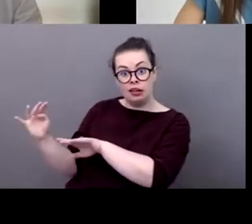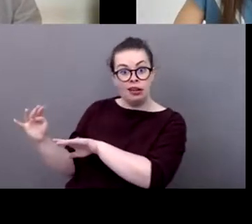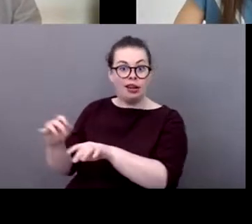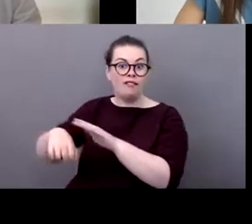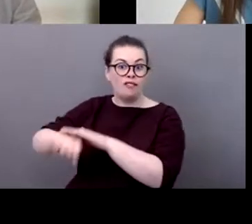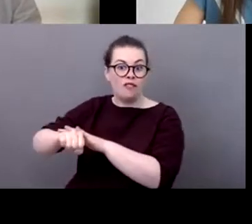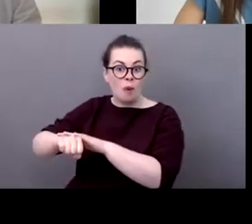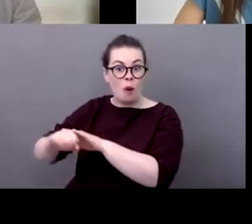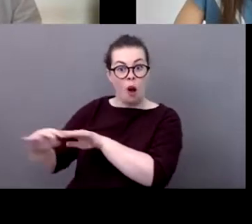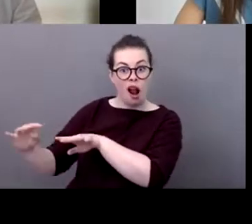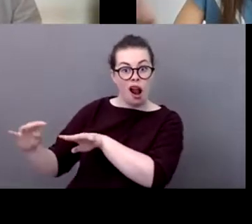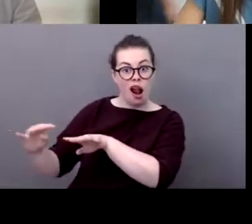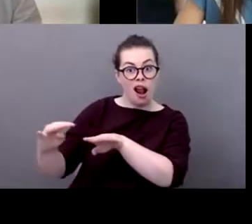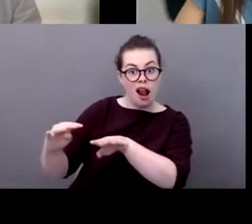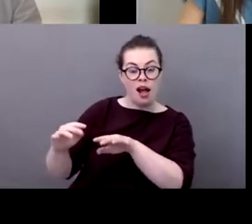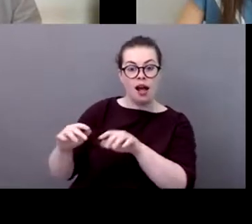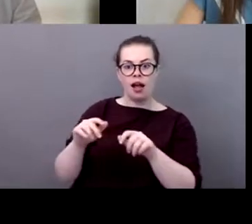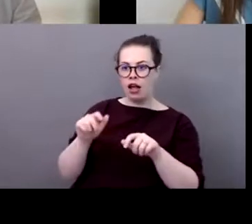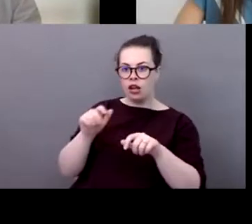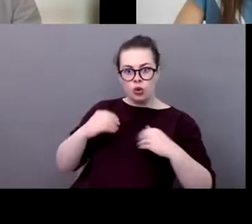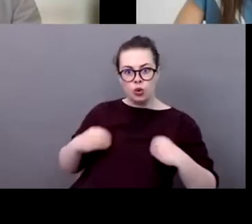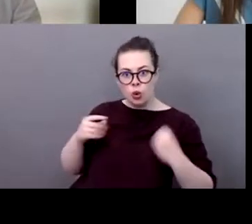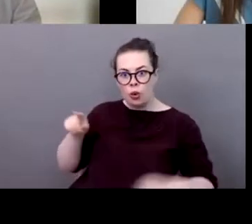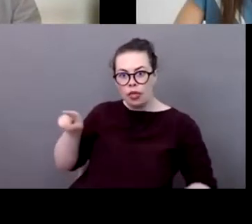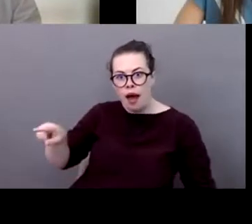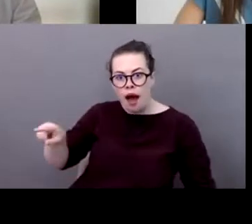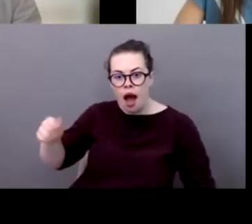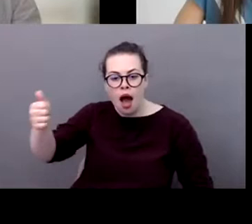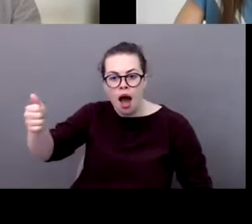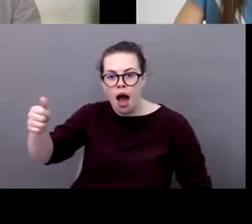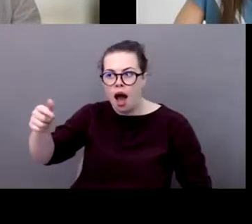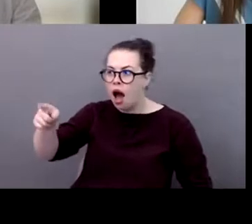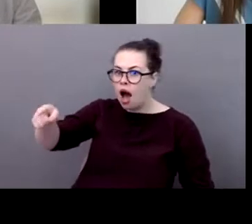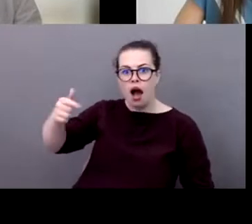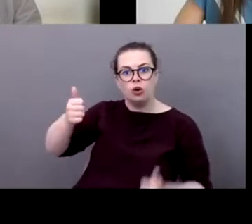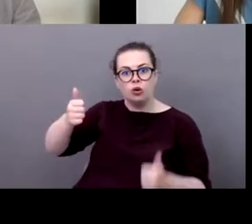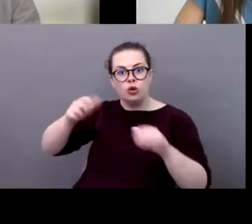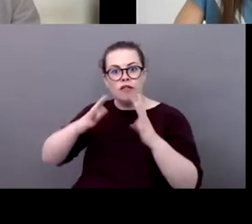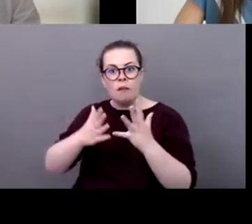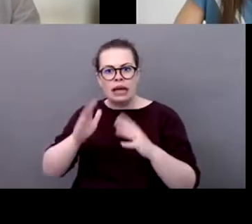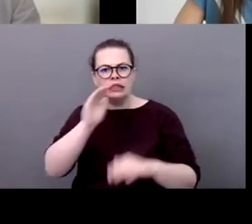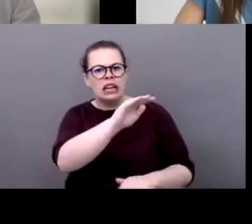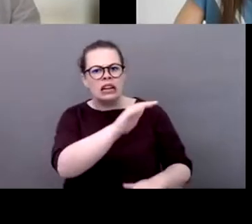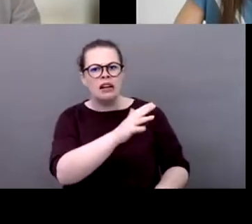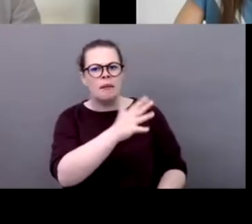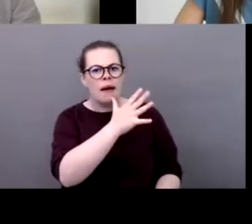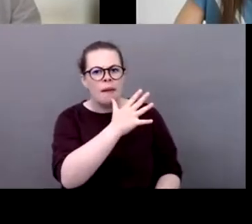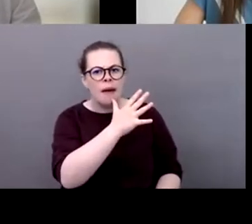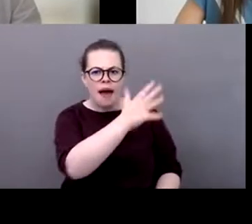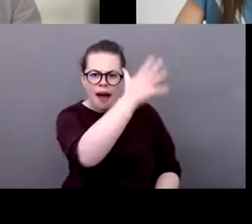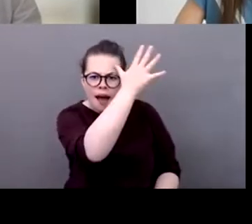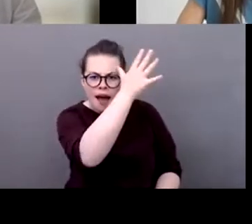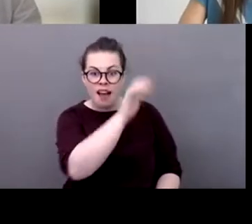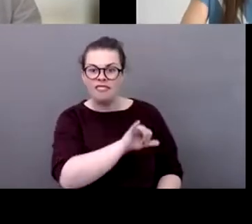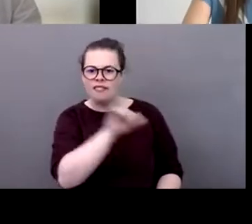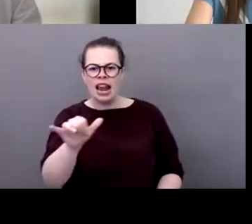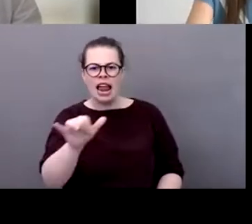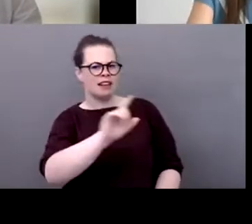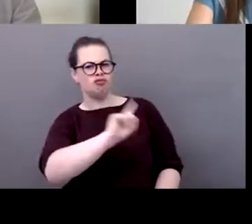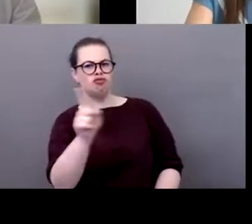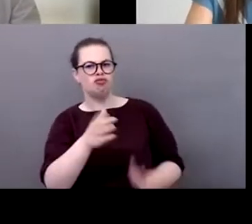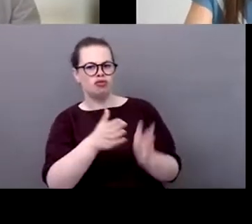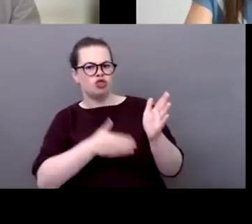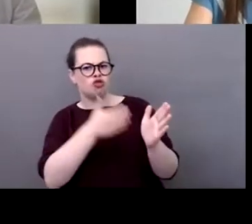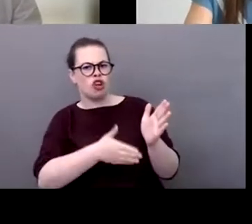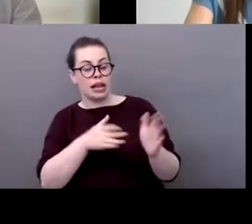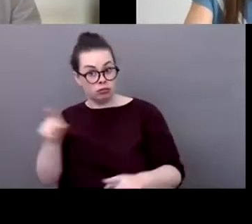think we need to really uh try to make this a movement and i think the commission has uh really given